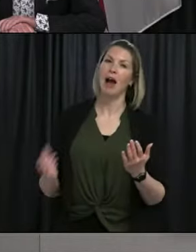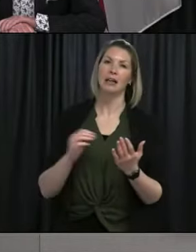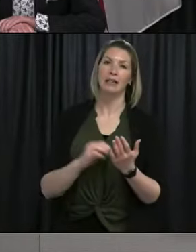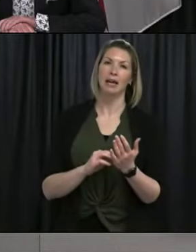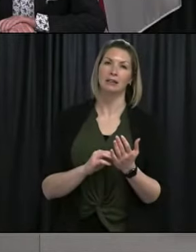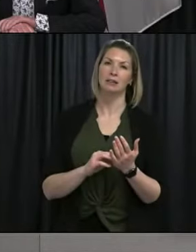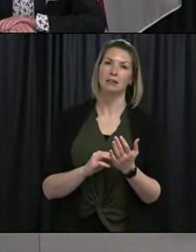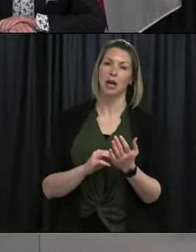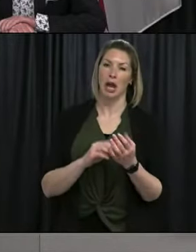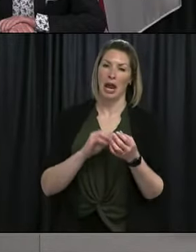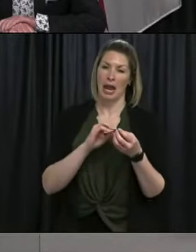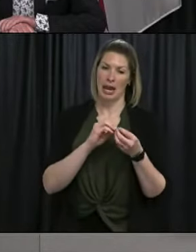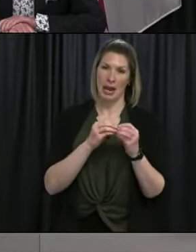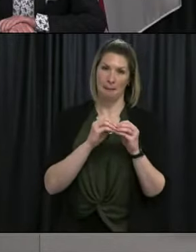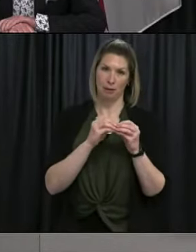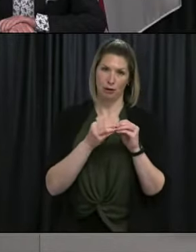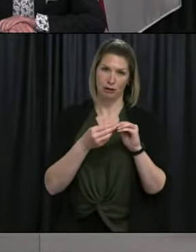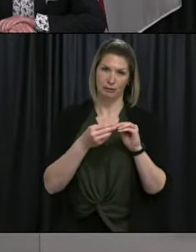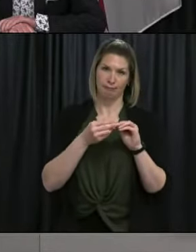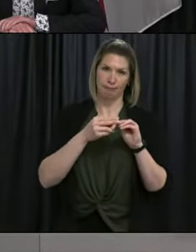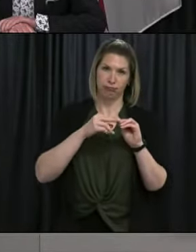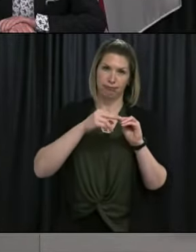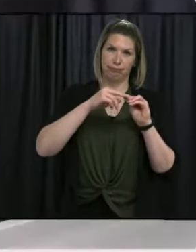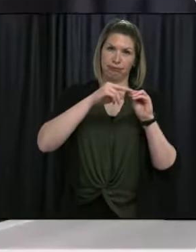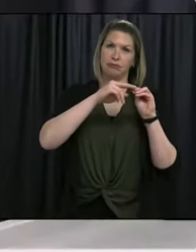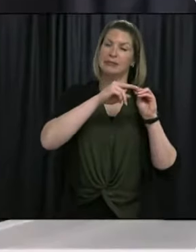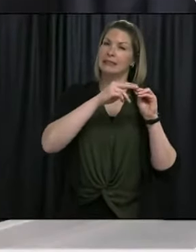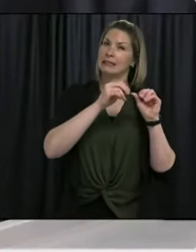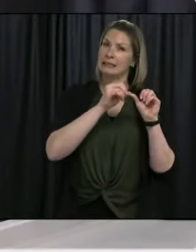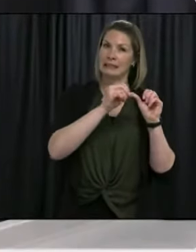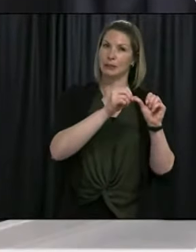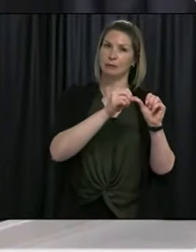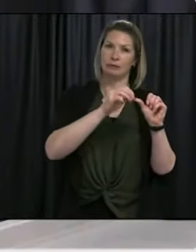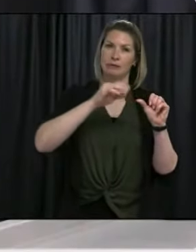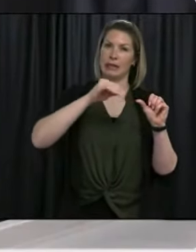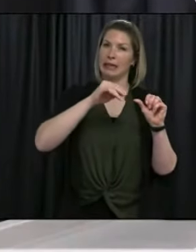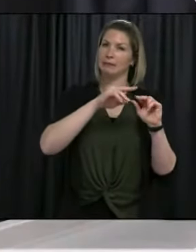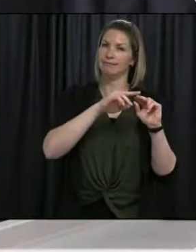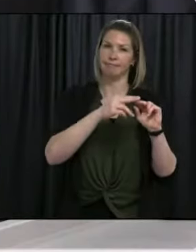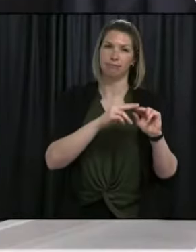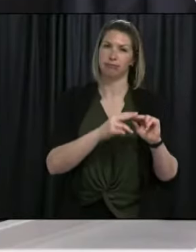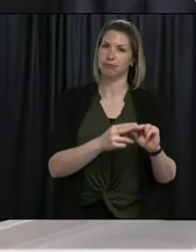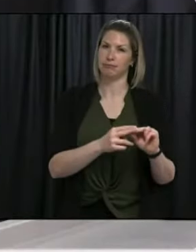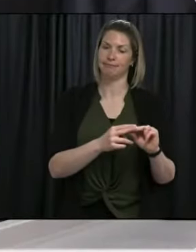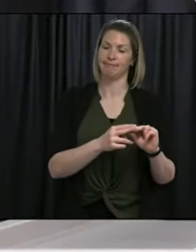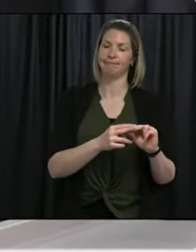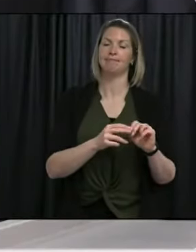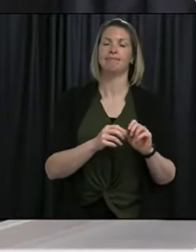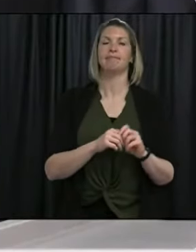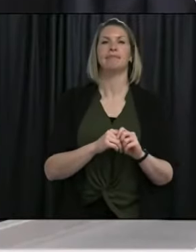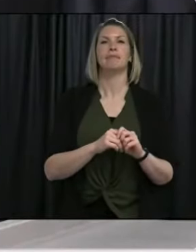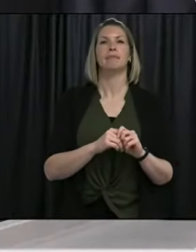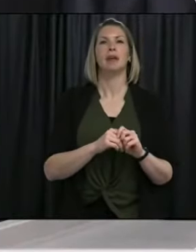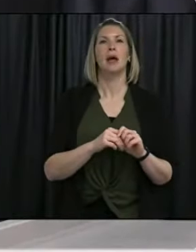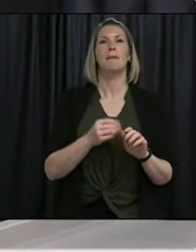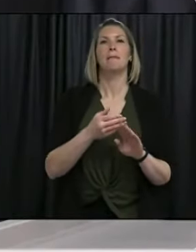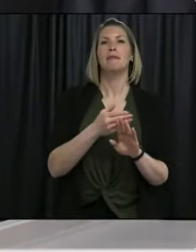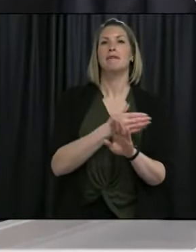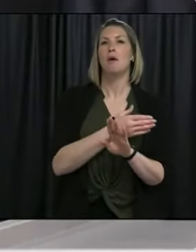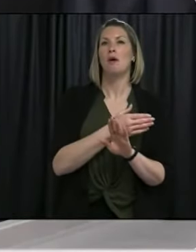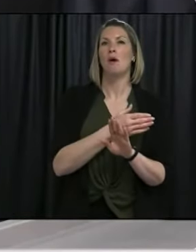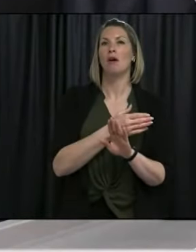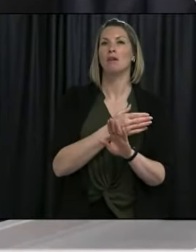and our numbers have not yet begun to decline. Before I go on with my comments, I'd just like to mention two other